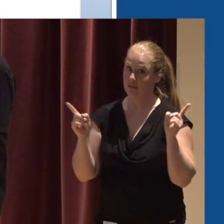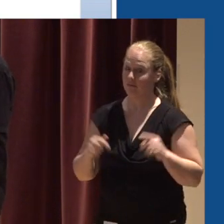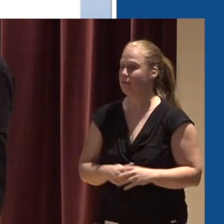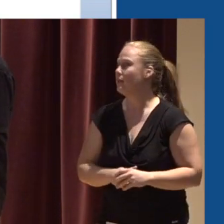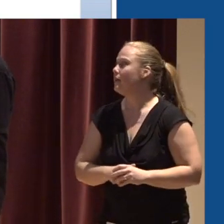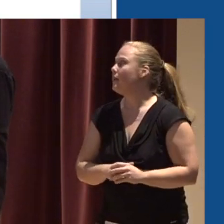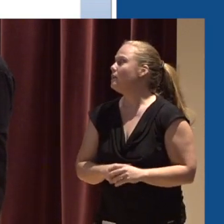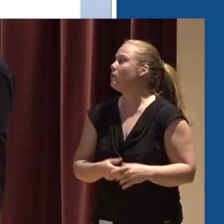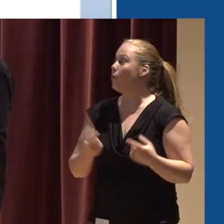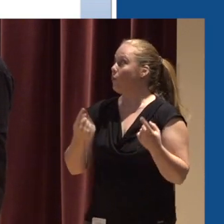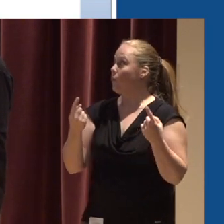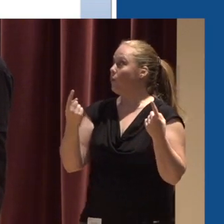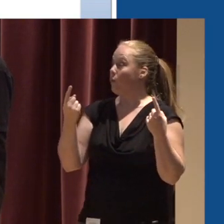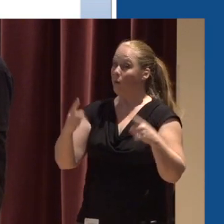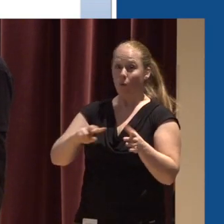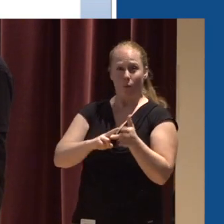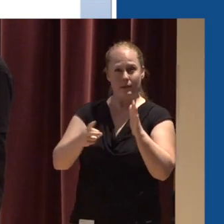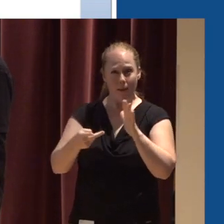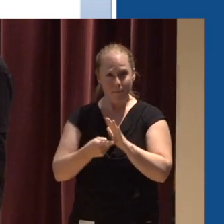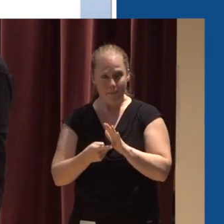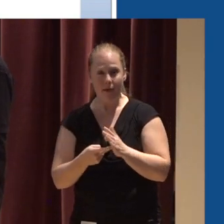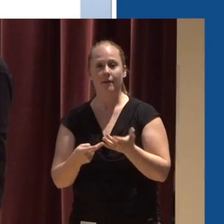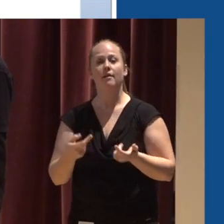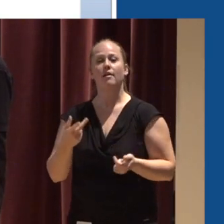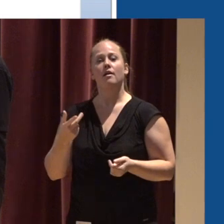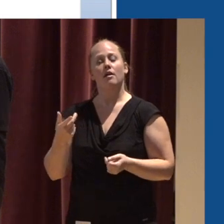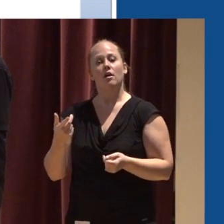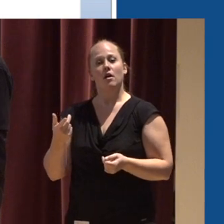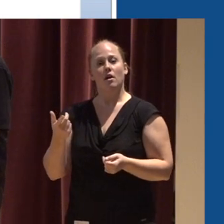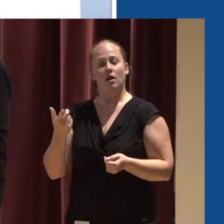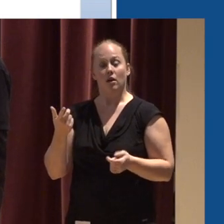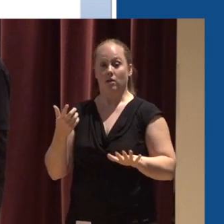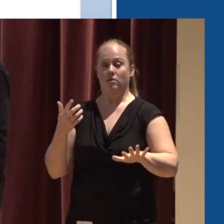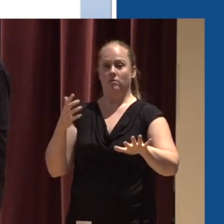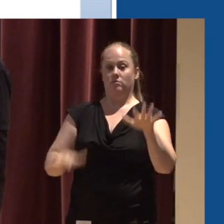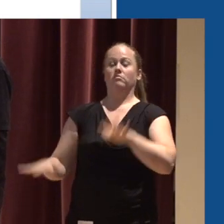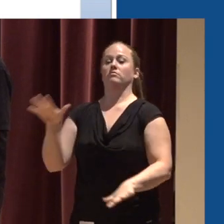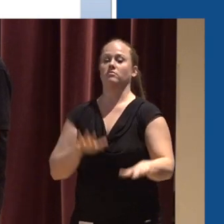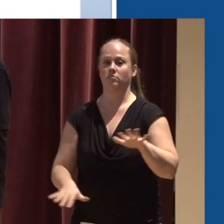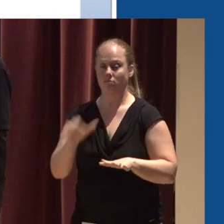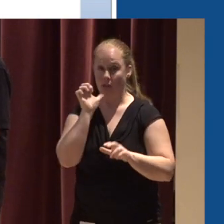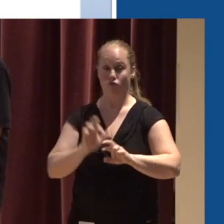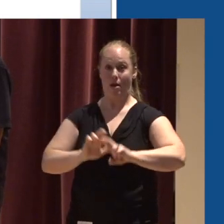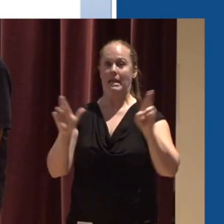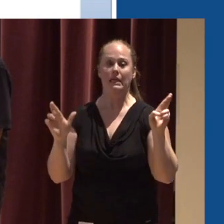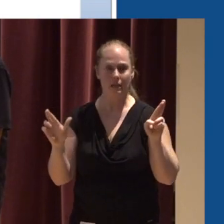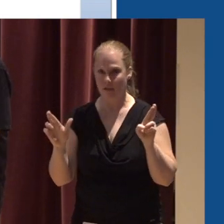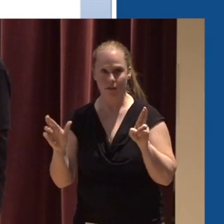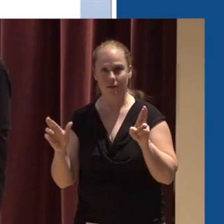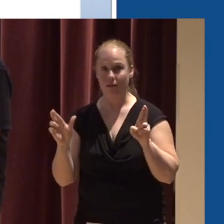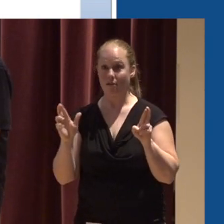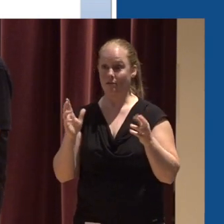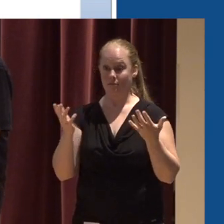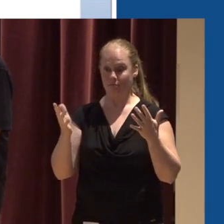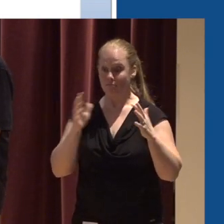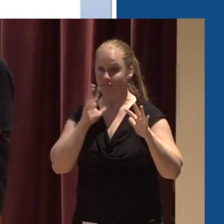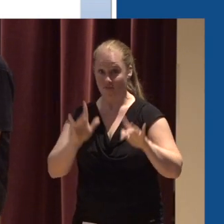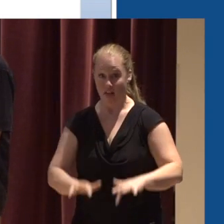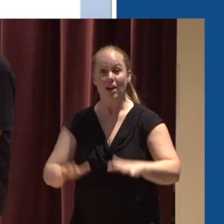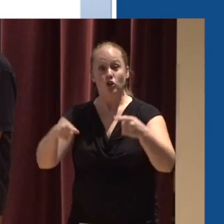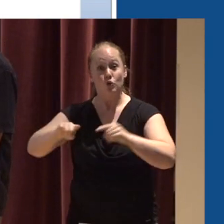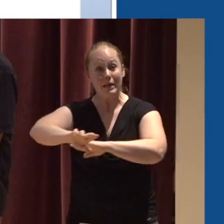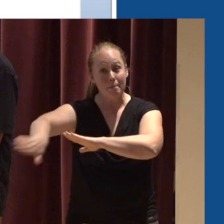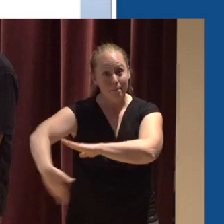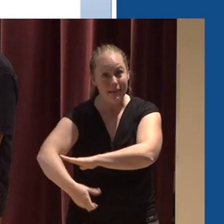And what that meant was is that we were very much kind of caught in the dark if you will Because our flood event happened in the middle of the night